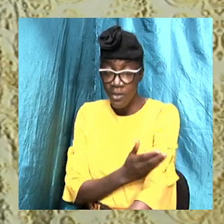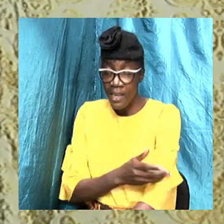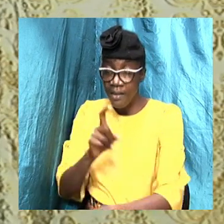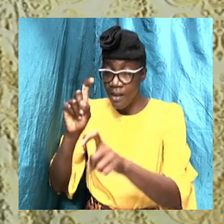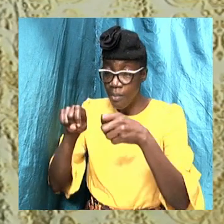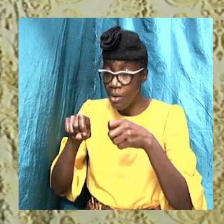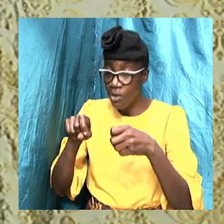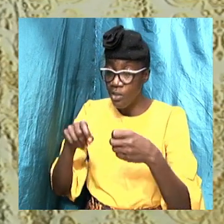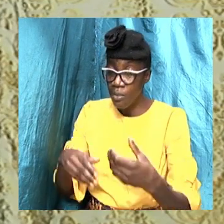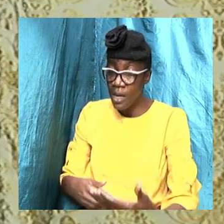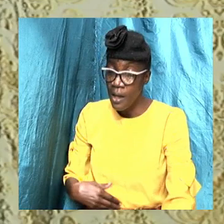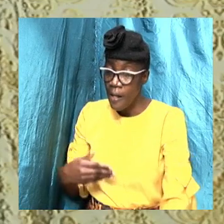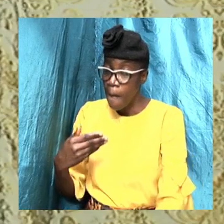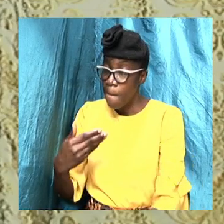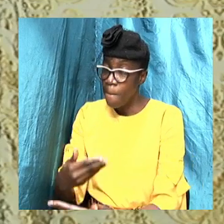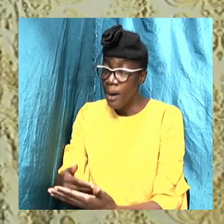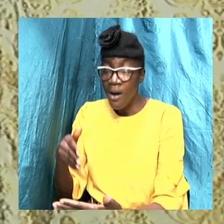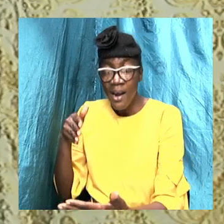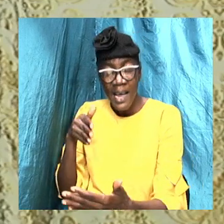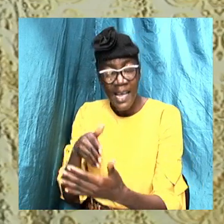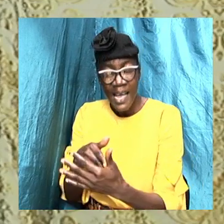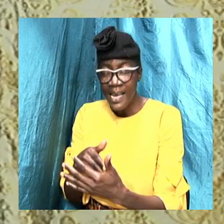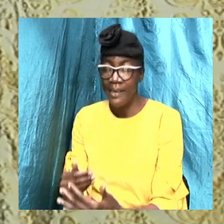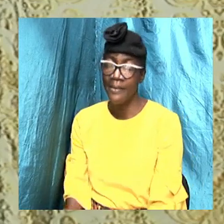Don't want to run ahead of myself, but look here,